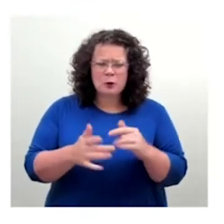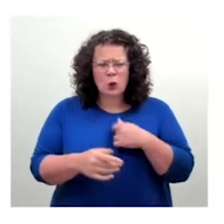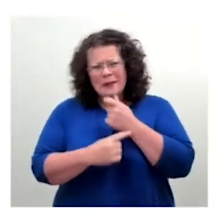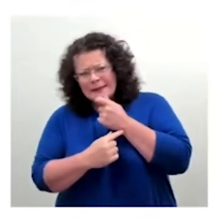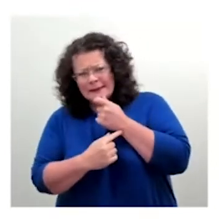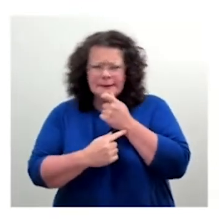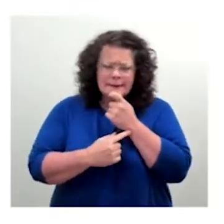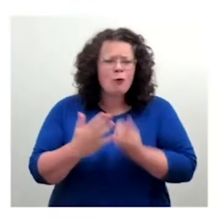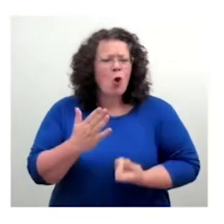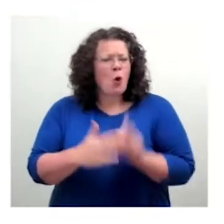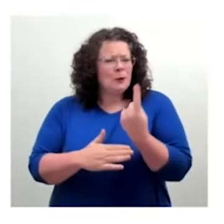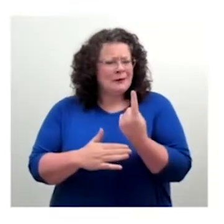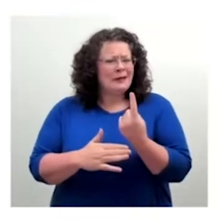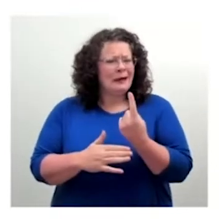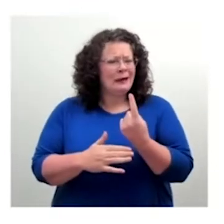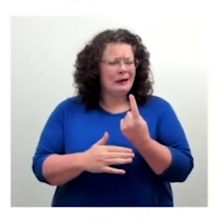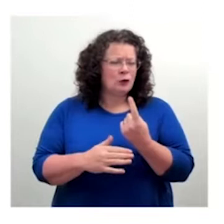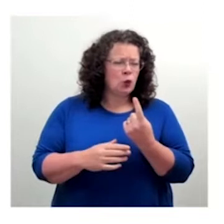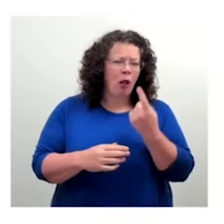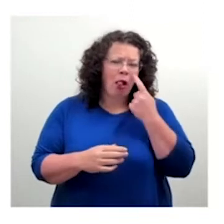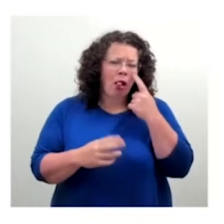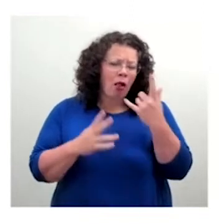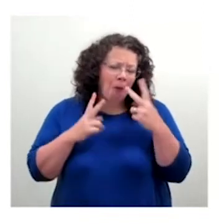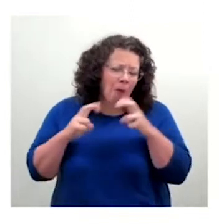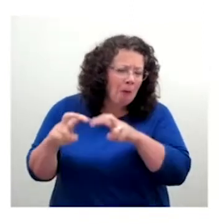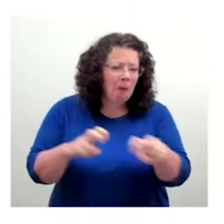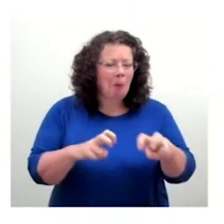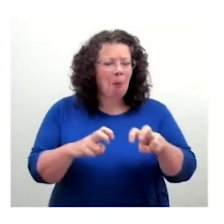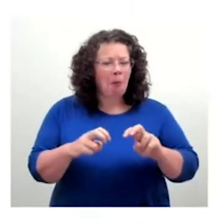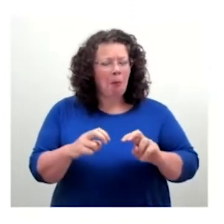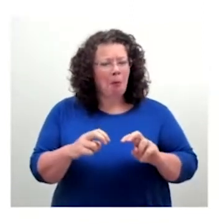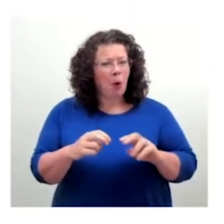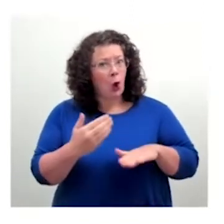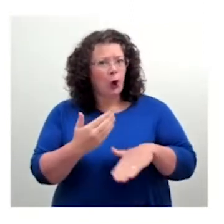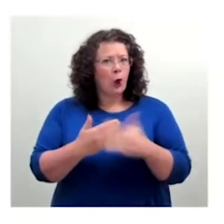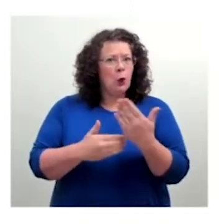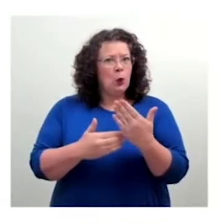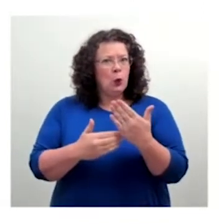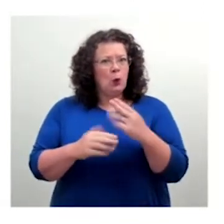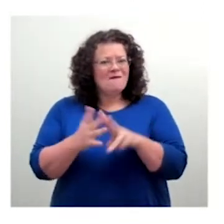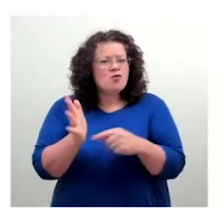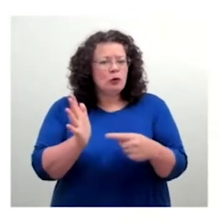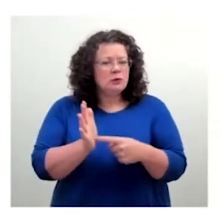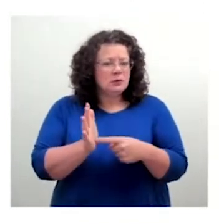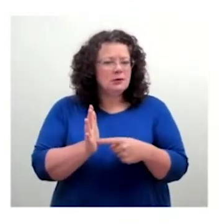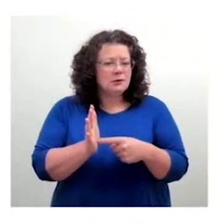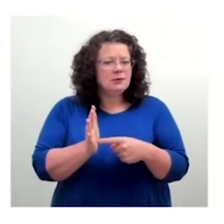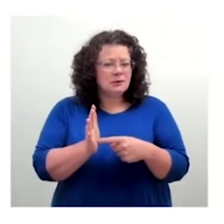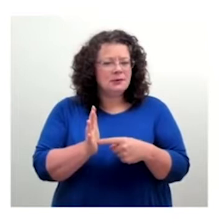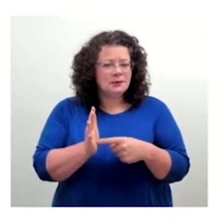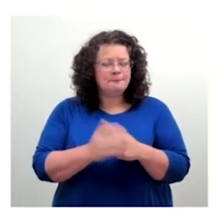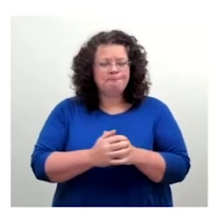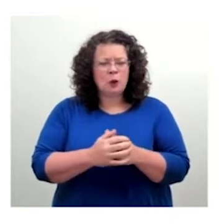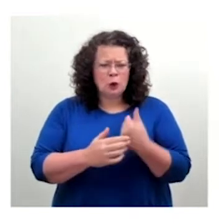we started looking around at the media world, and a lot of organizations such as the Guardian or ITV or Sky or CNN,